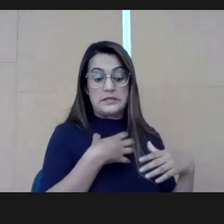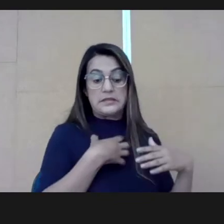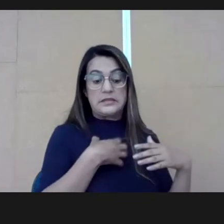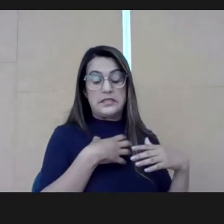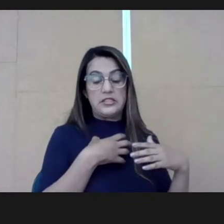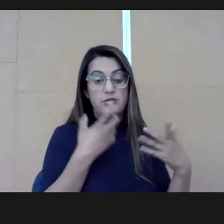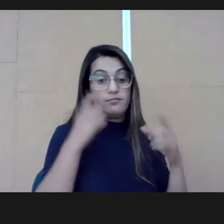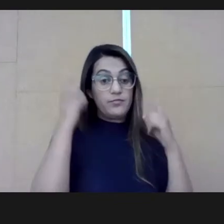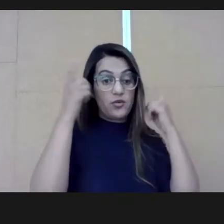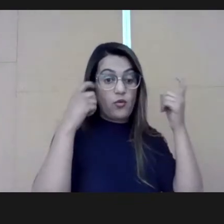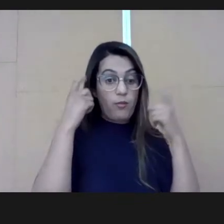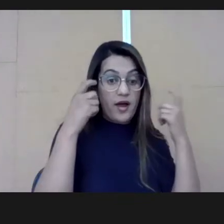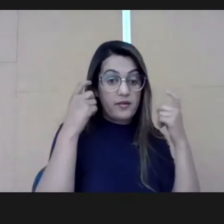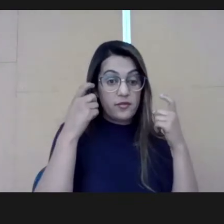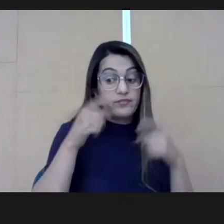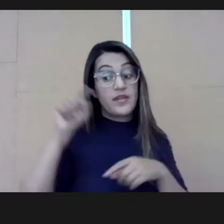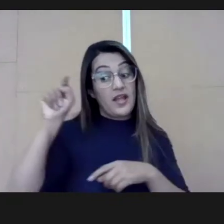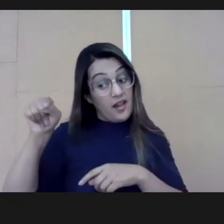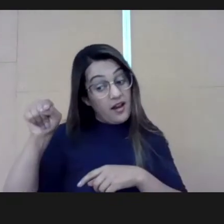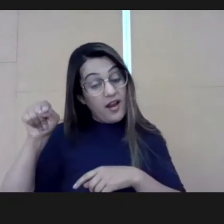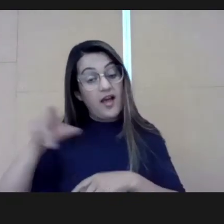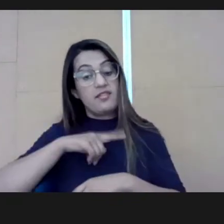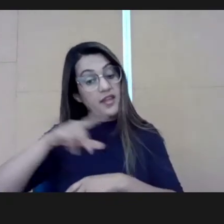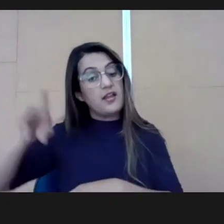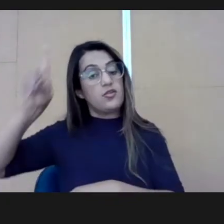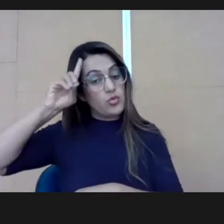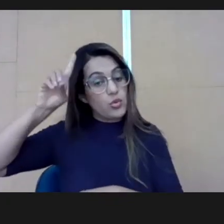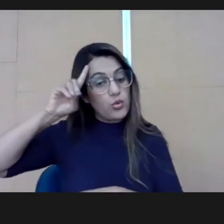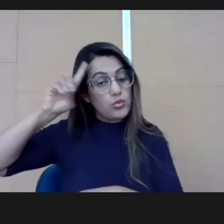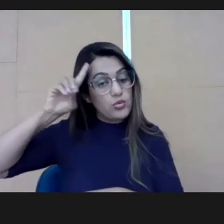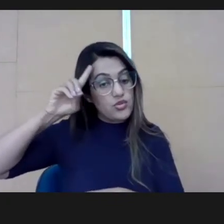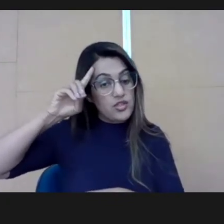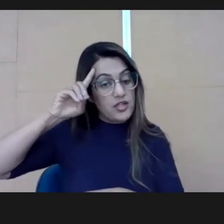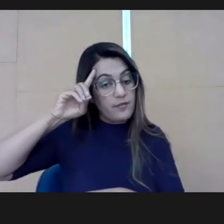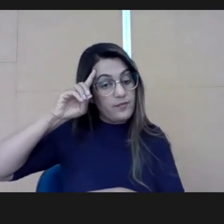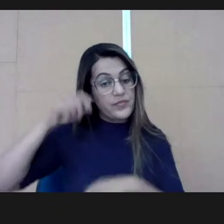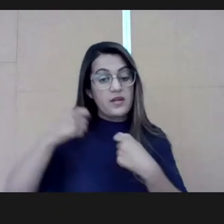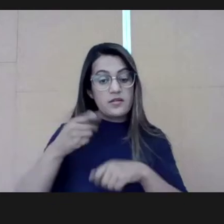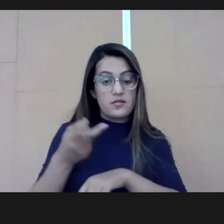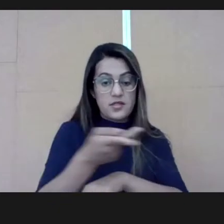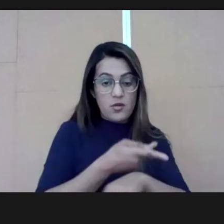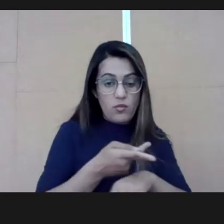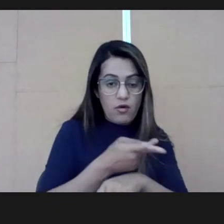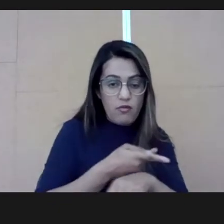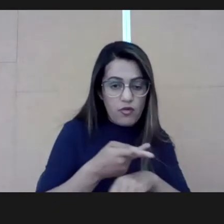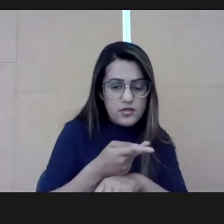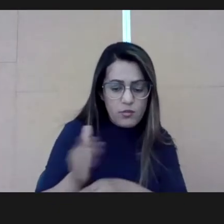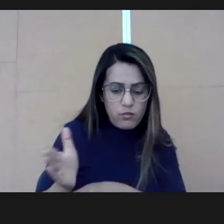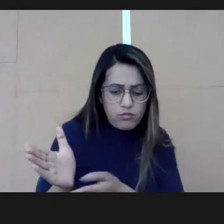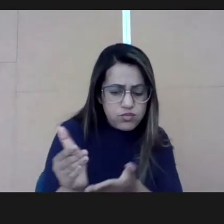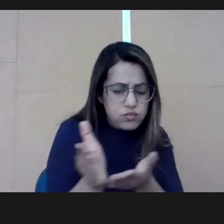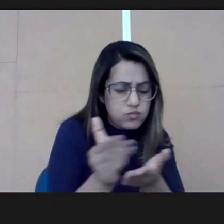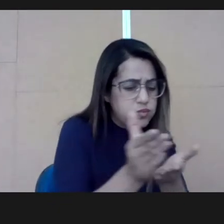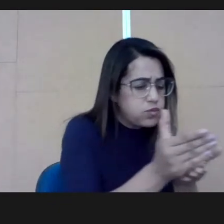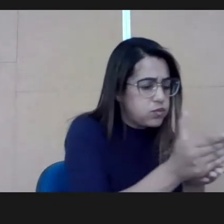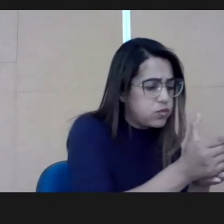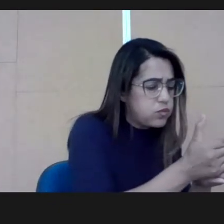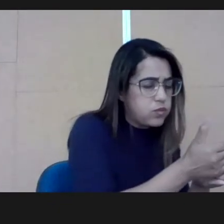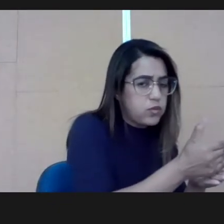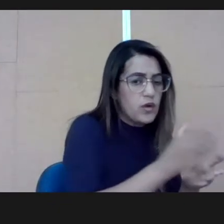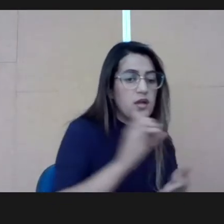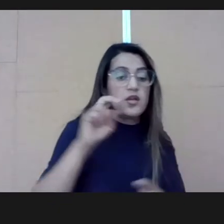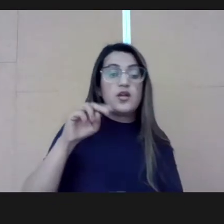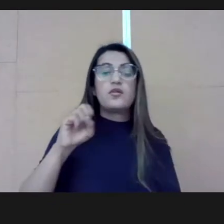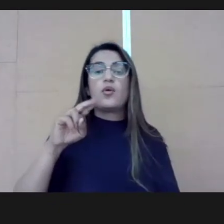Because there, they live another reality. And we had to actively seek